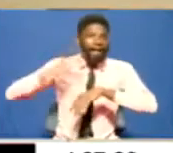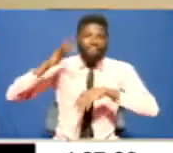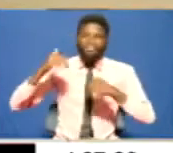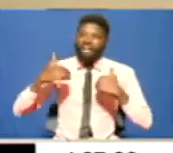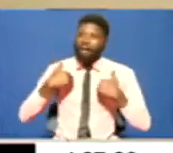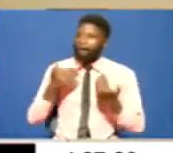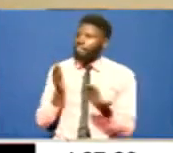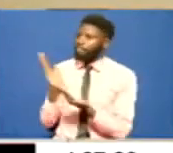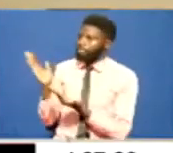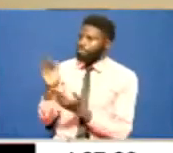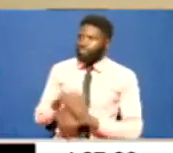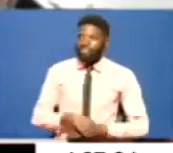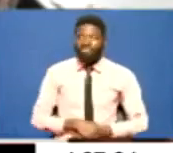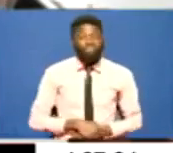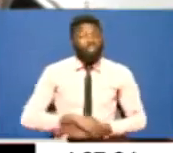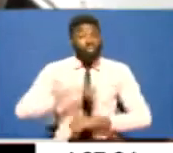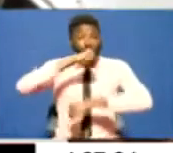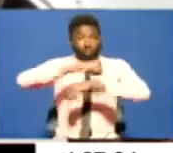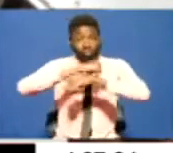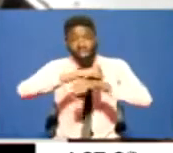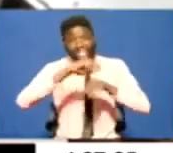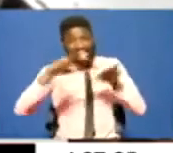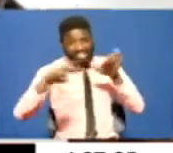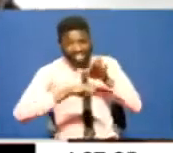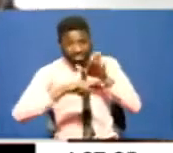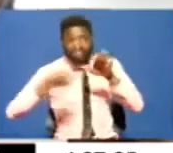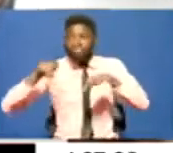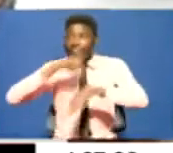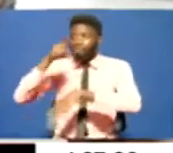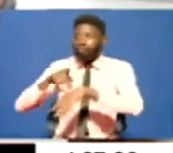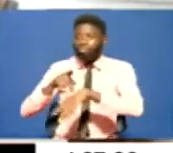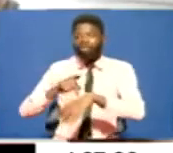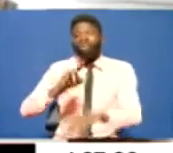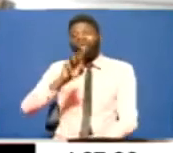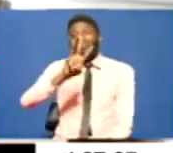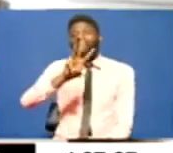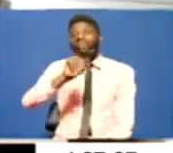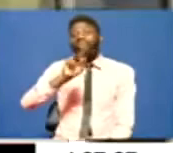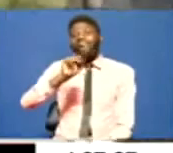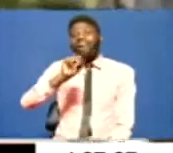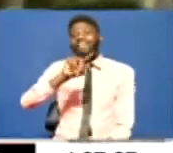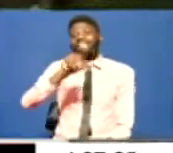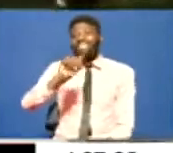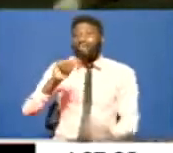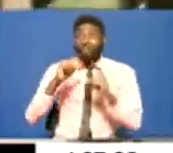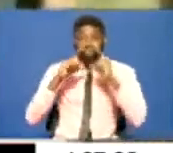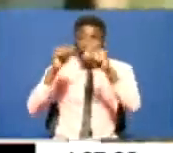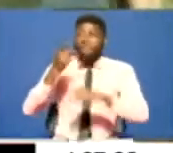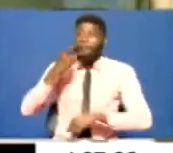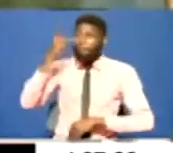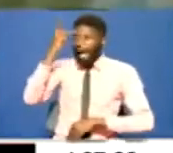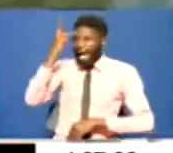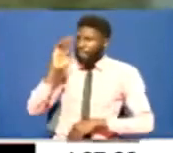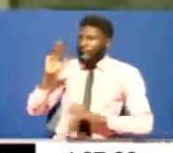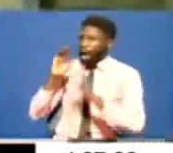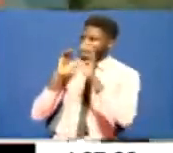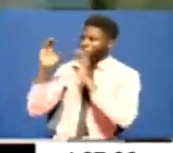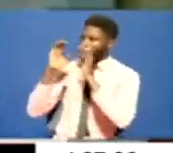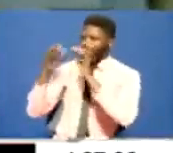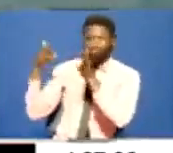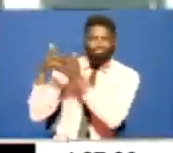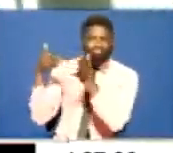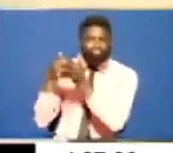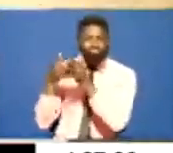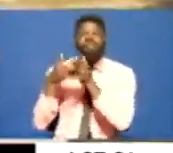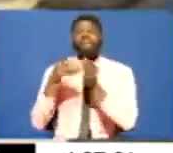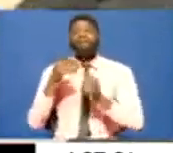The school's deputy principal, Catherine Wanza, stressed that communication barrier from the parents, community, politicians